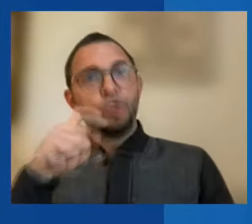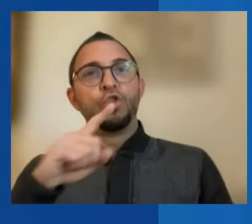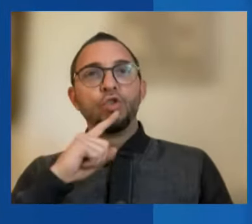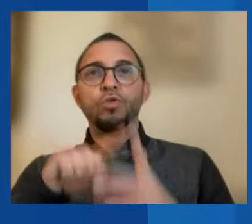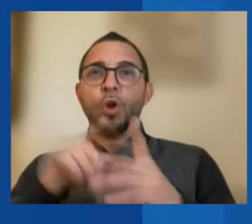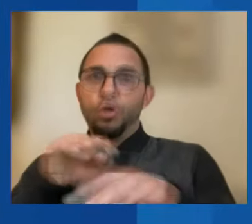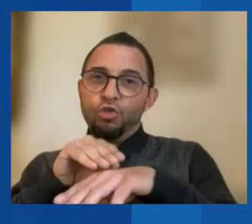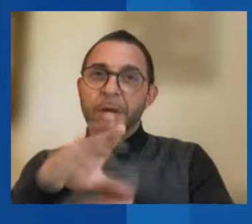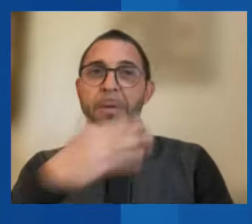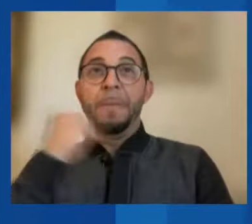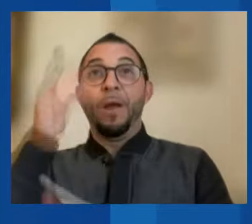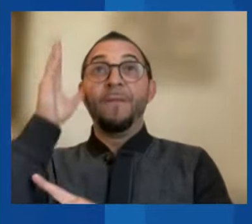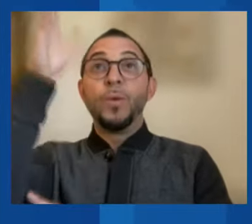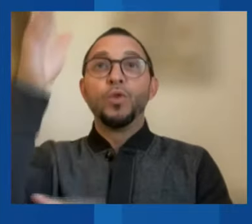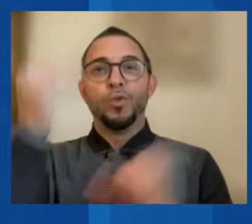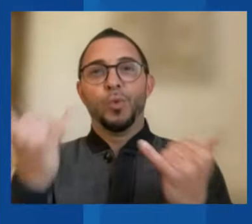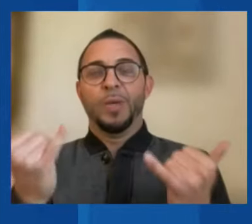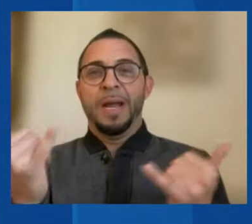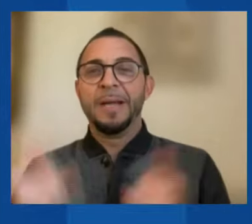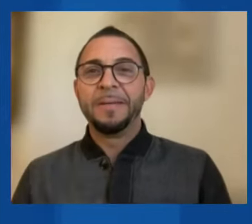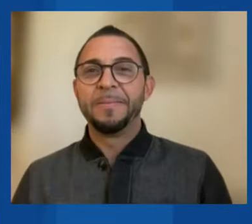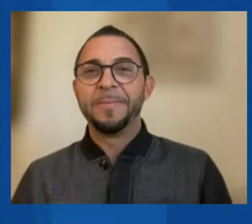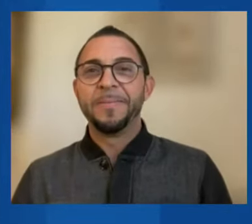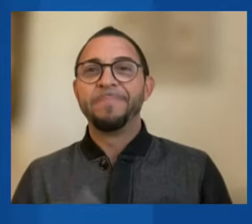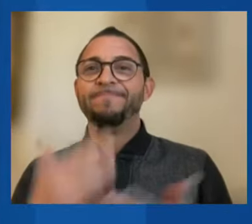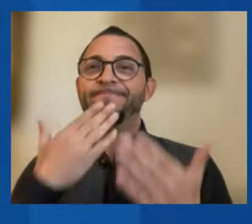future today. Thank you.